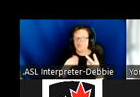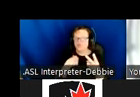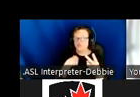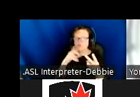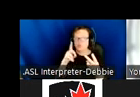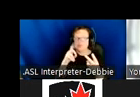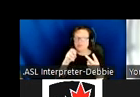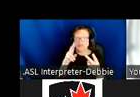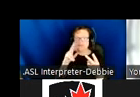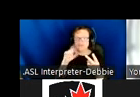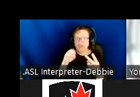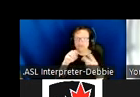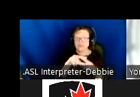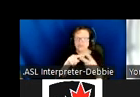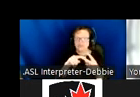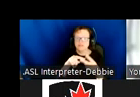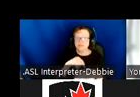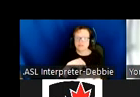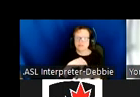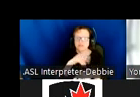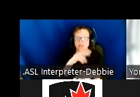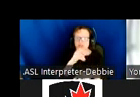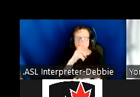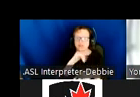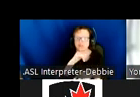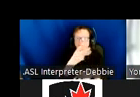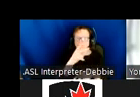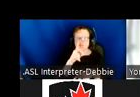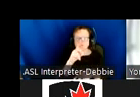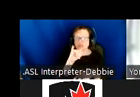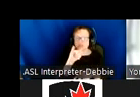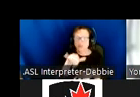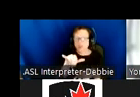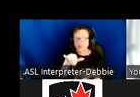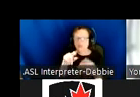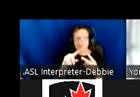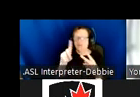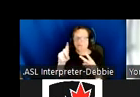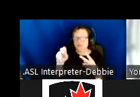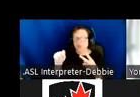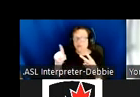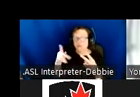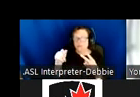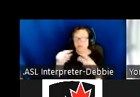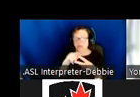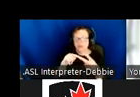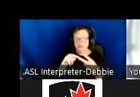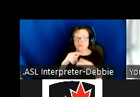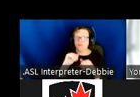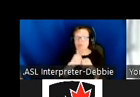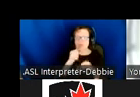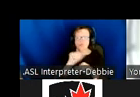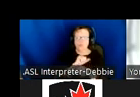hapti2DIY and dot pad. And let me show how the rendering works. Here's an